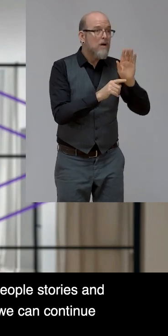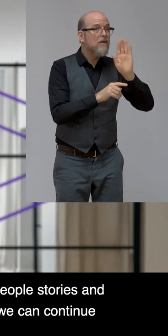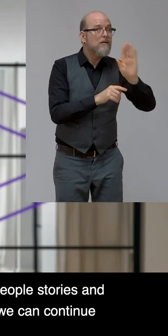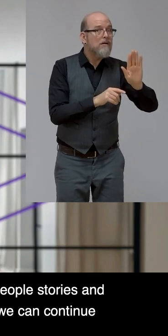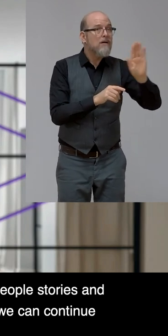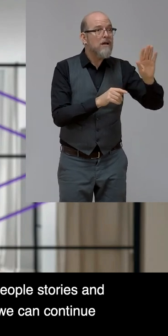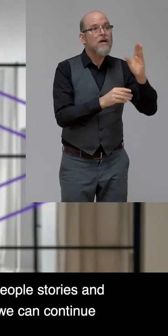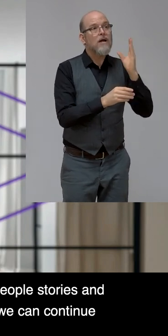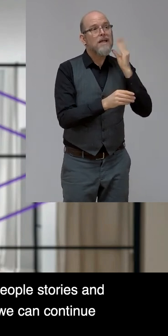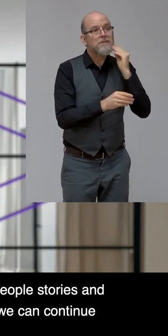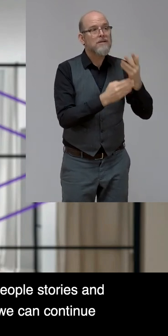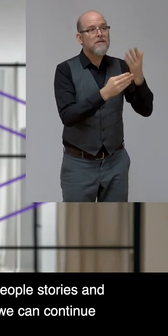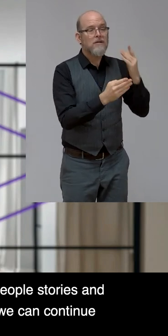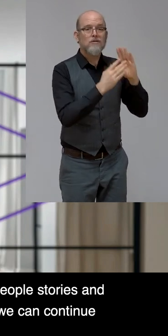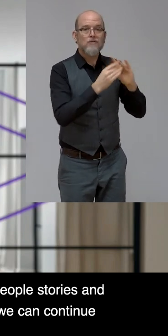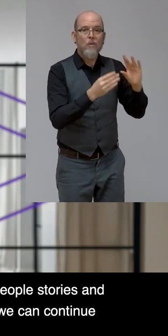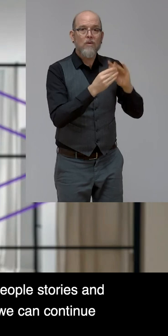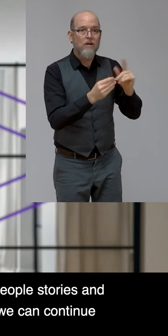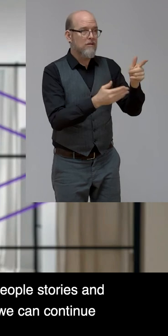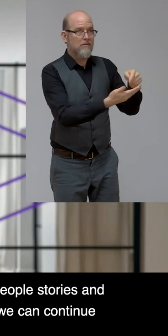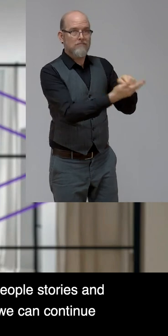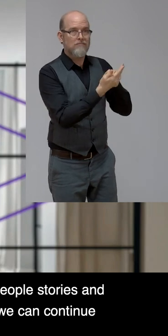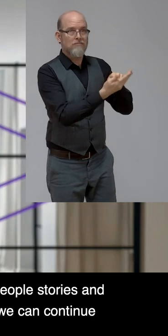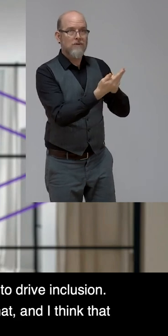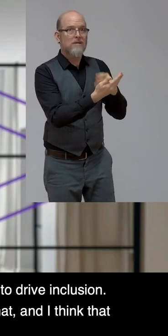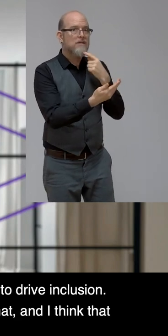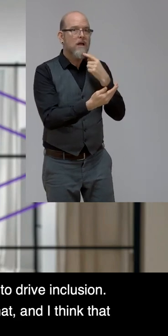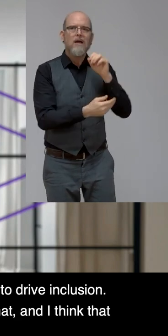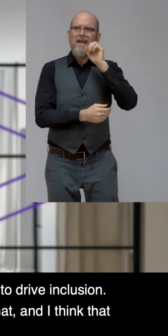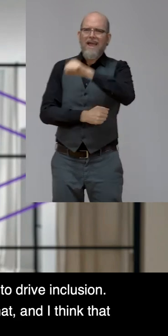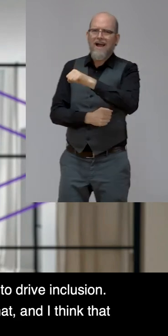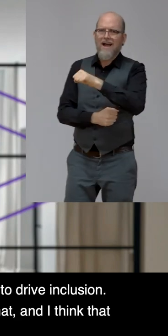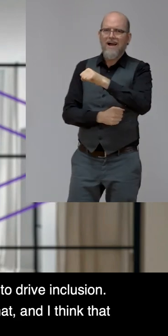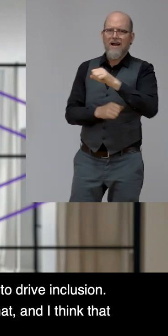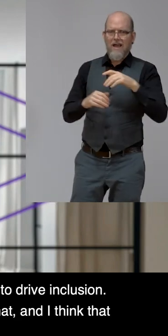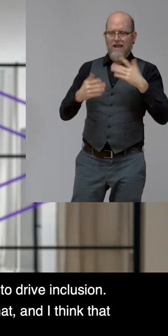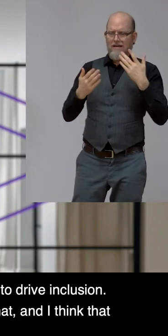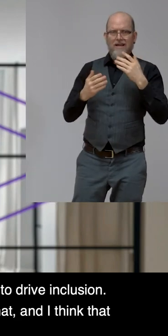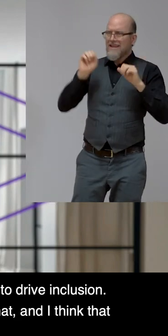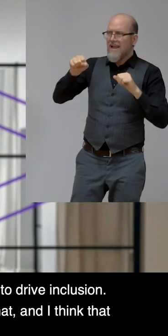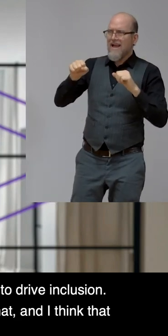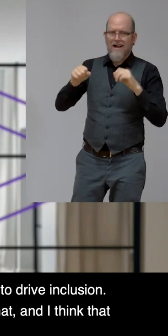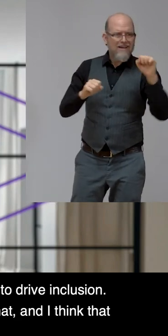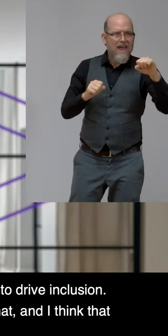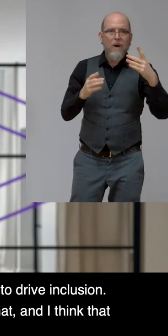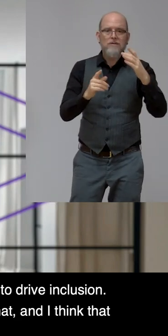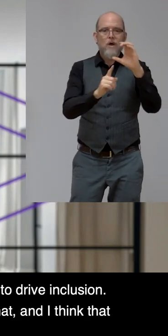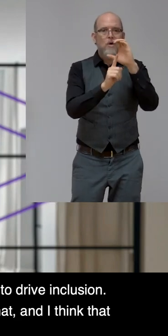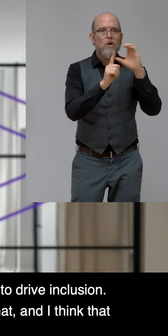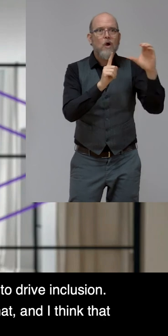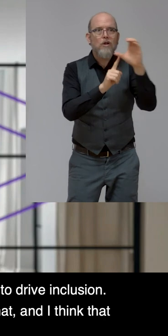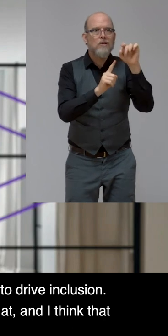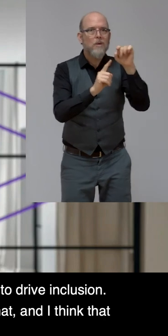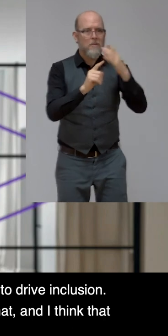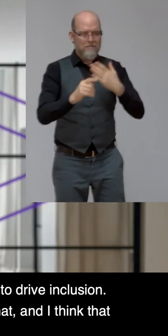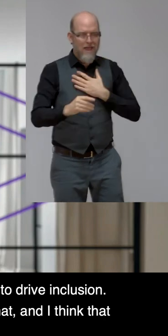authentic points of view and the voices, right, around how we can continue to build that culture of equality and break down the barriers to drive